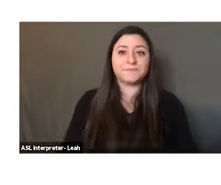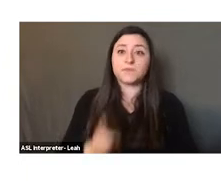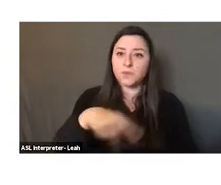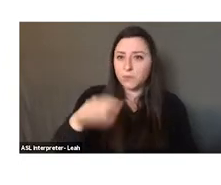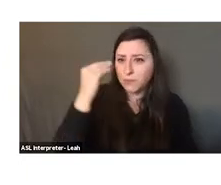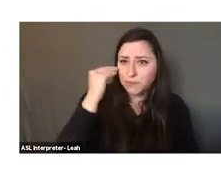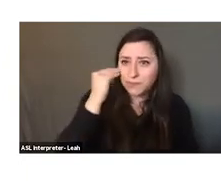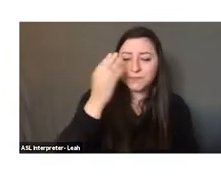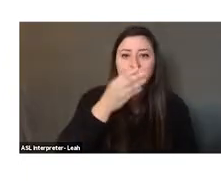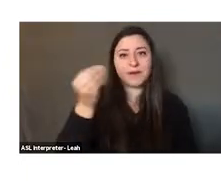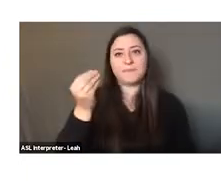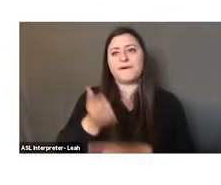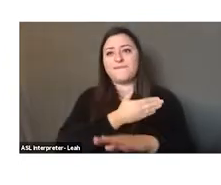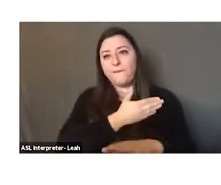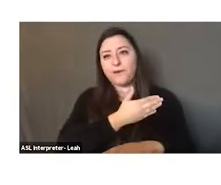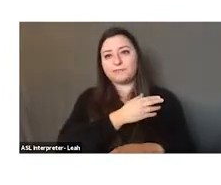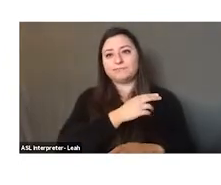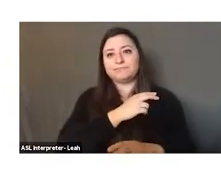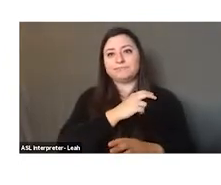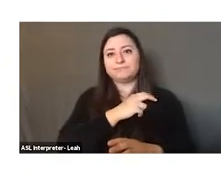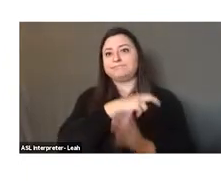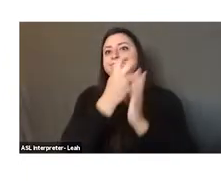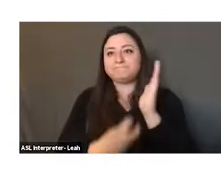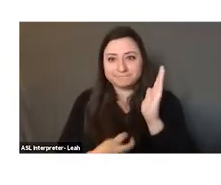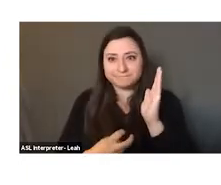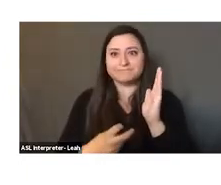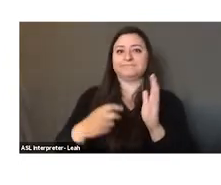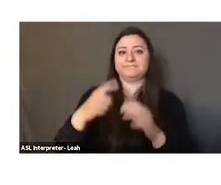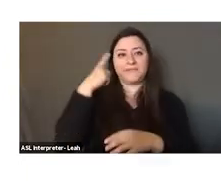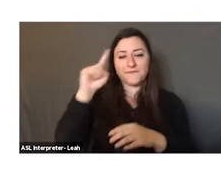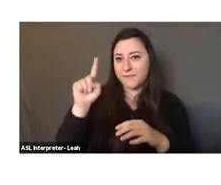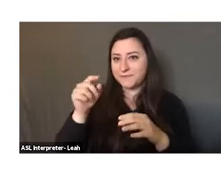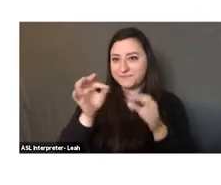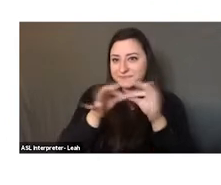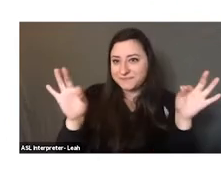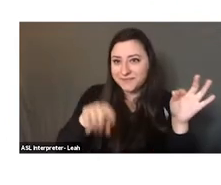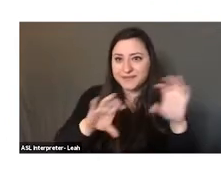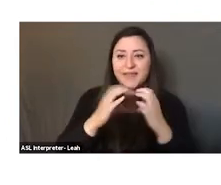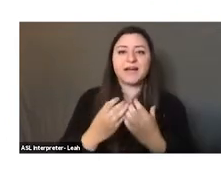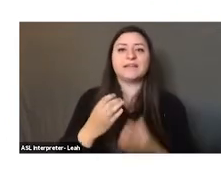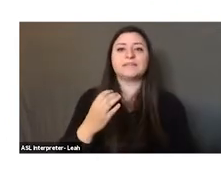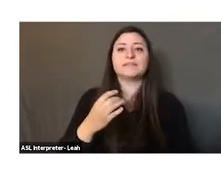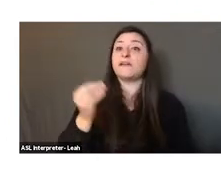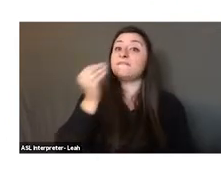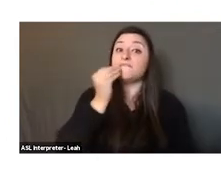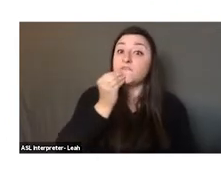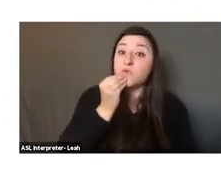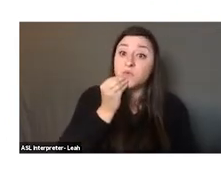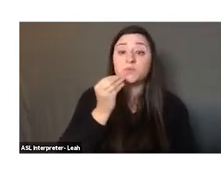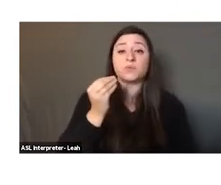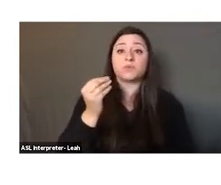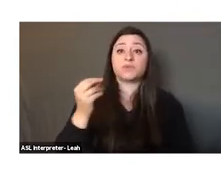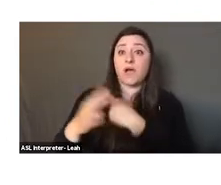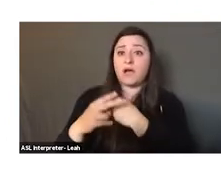Before going straight to the title of the class, as you know, food sovereignty is very